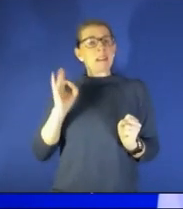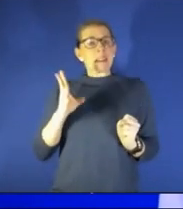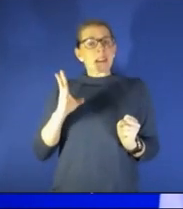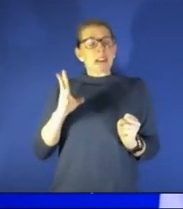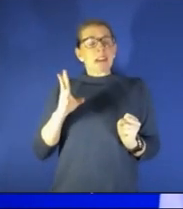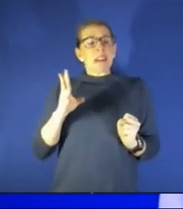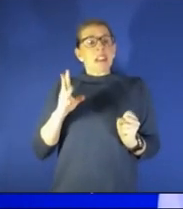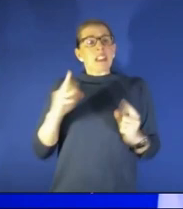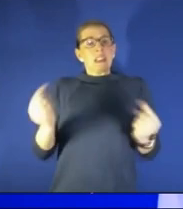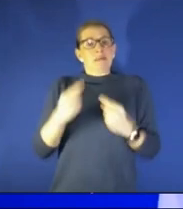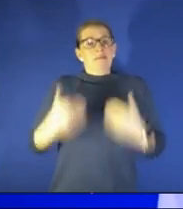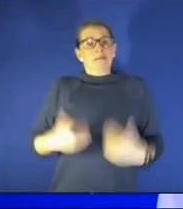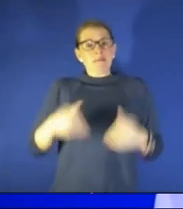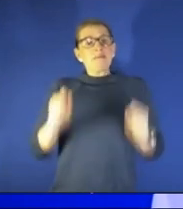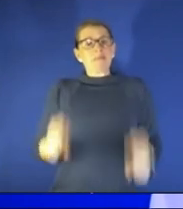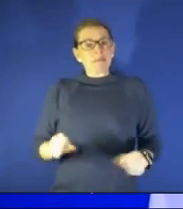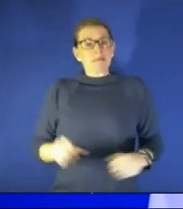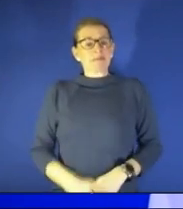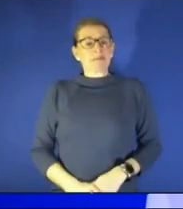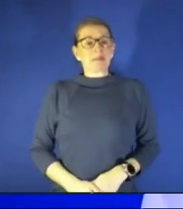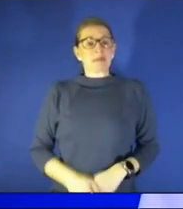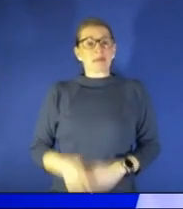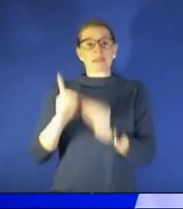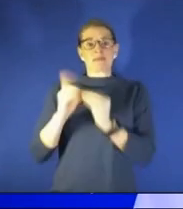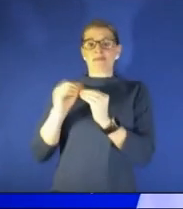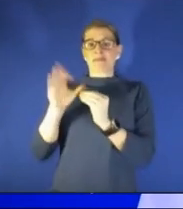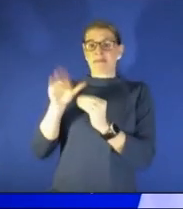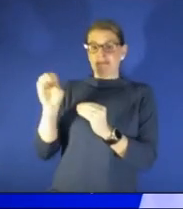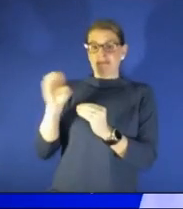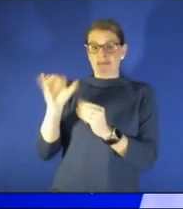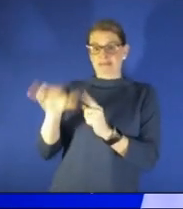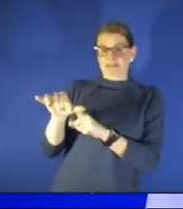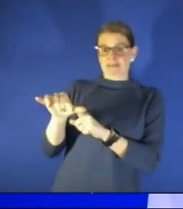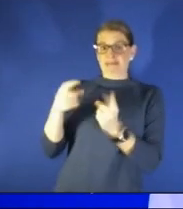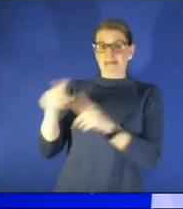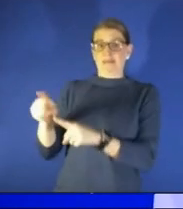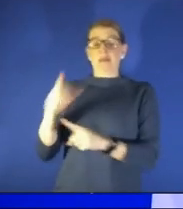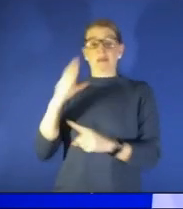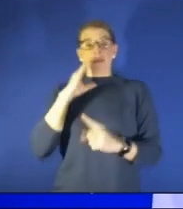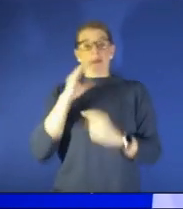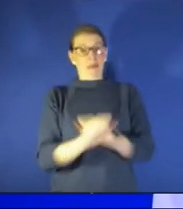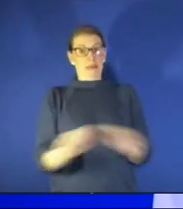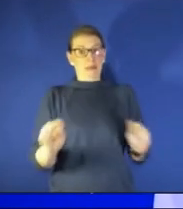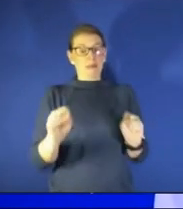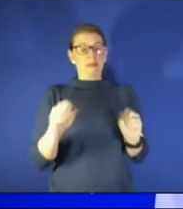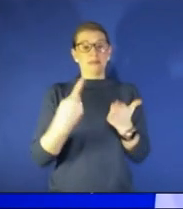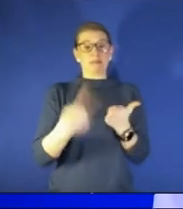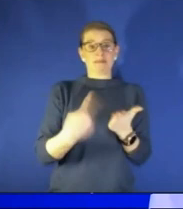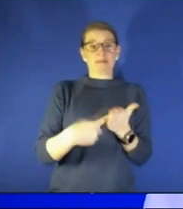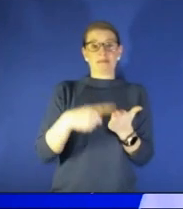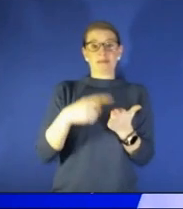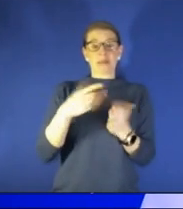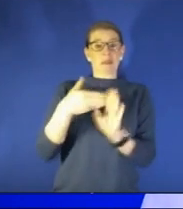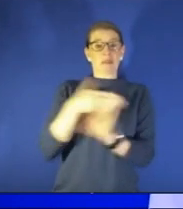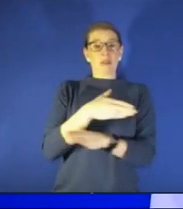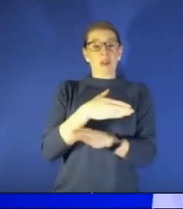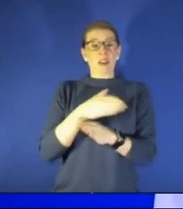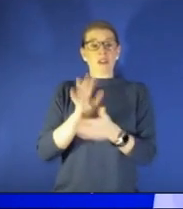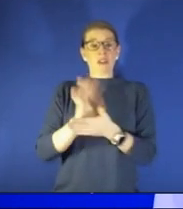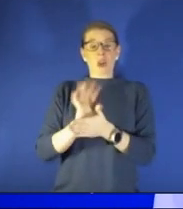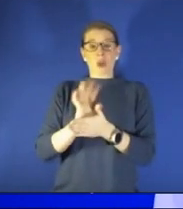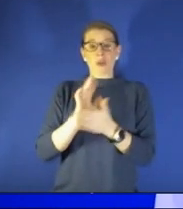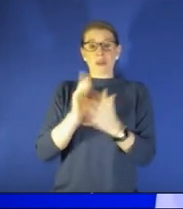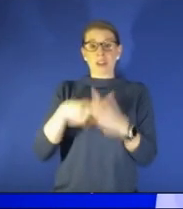this is just one more case of that yet we know what is safe and we were talking about this right before the show started the vaccinations are safe